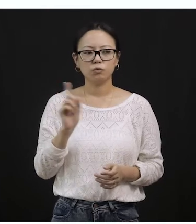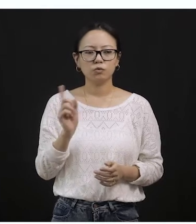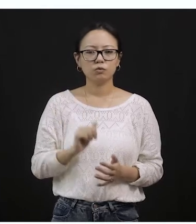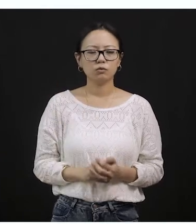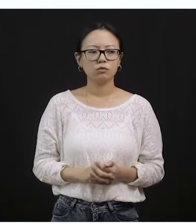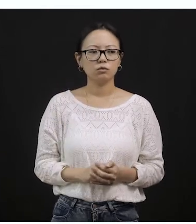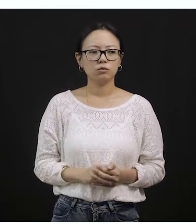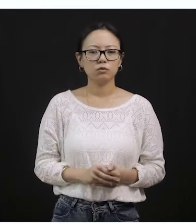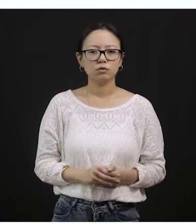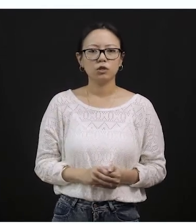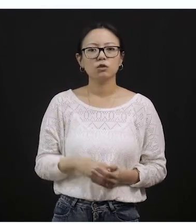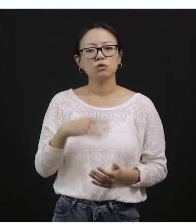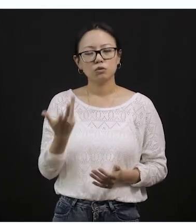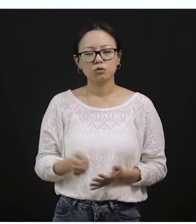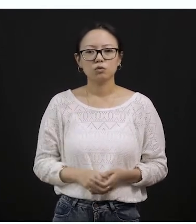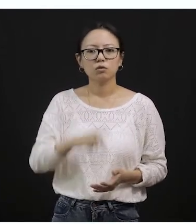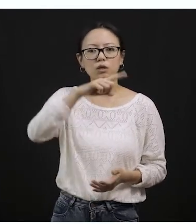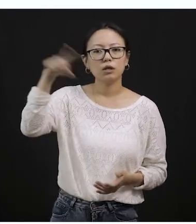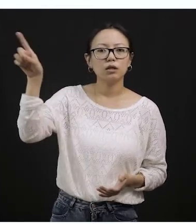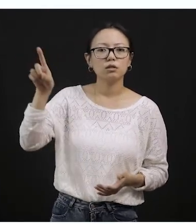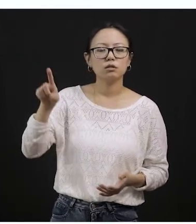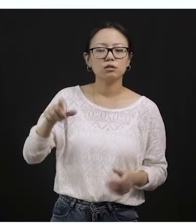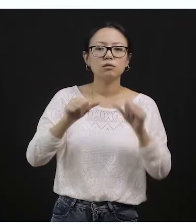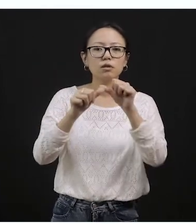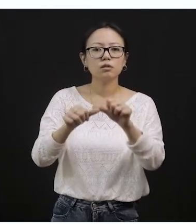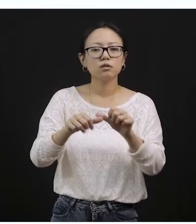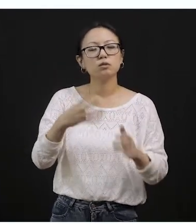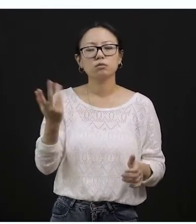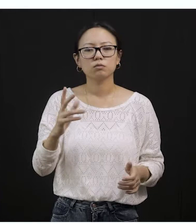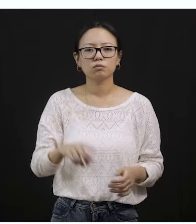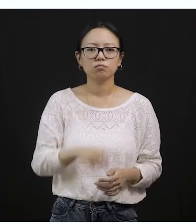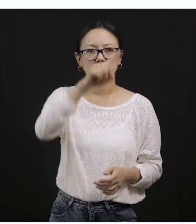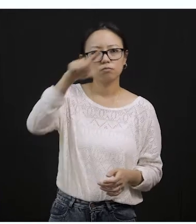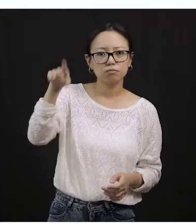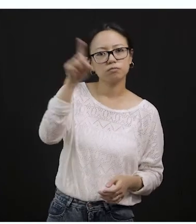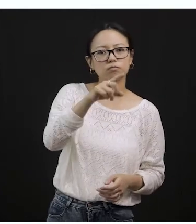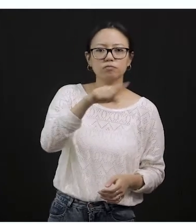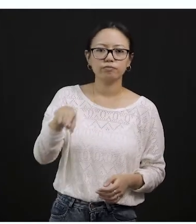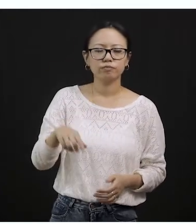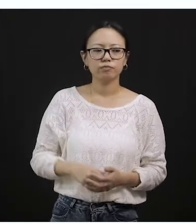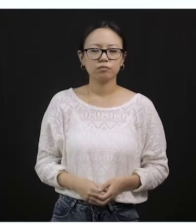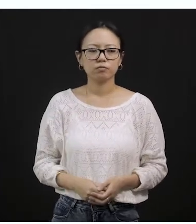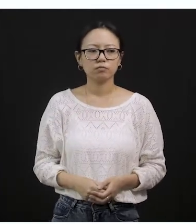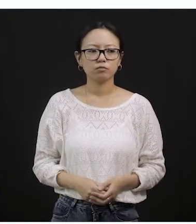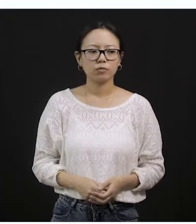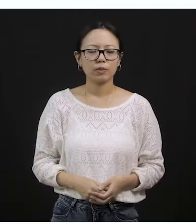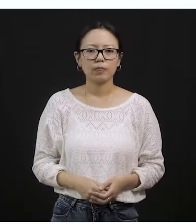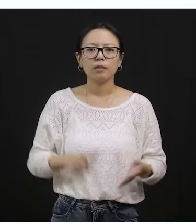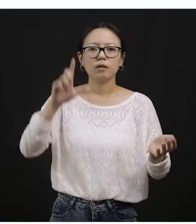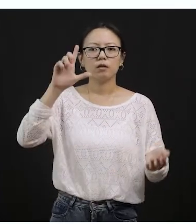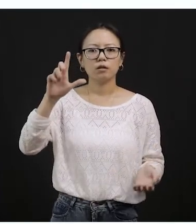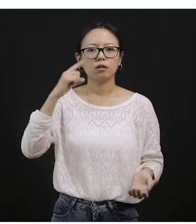Absolutely not. So you have to match it correctly. All right? So, lion will be